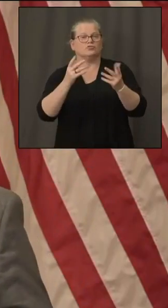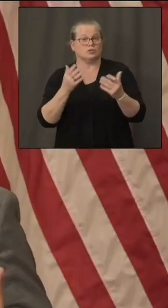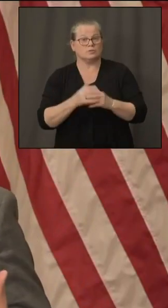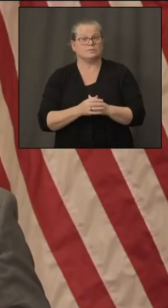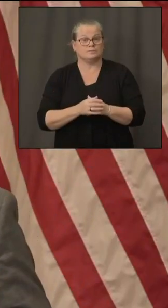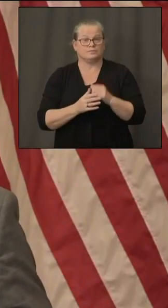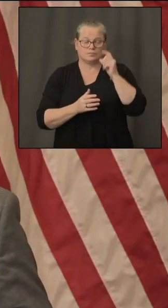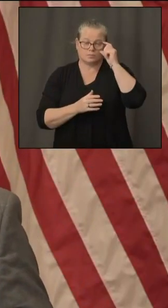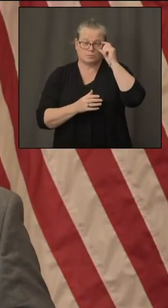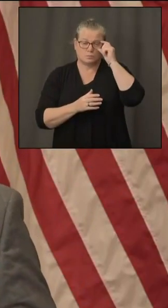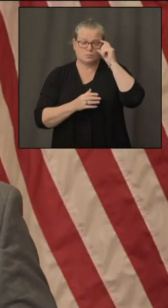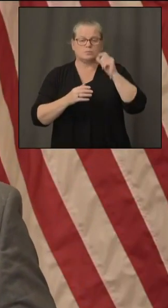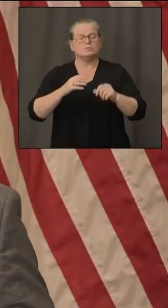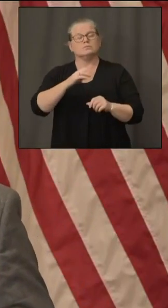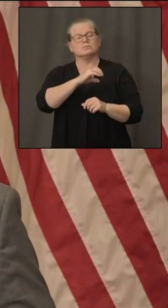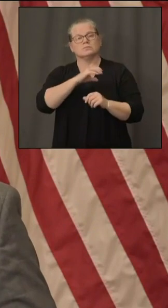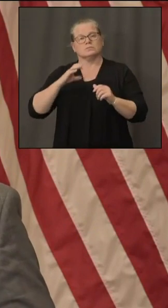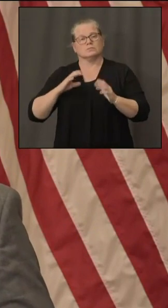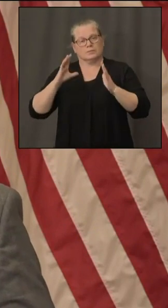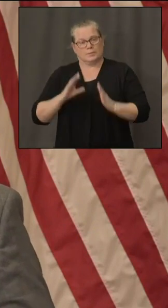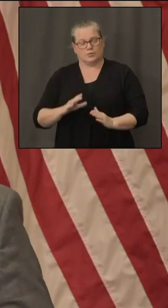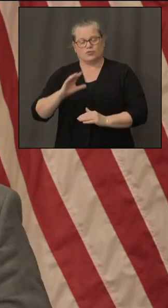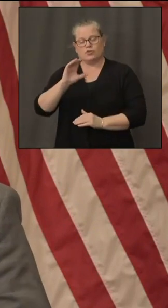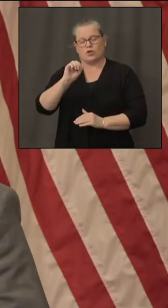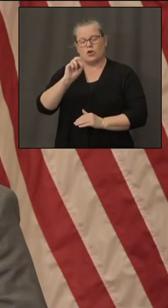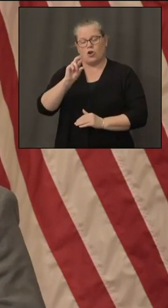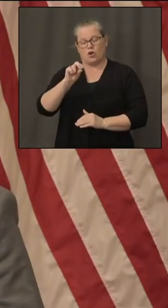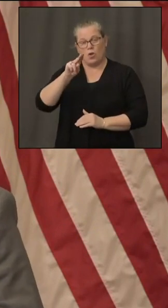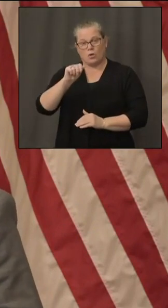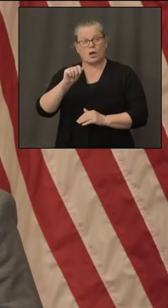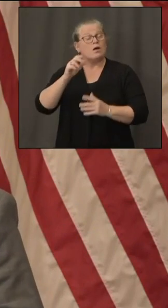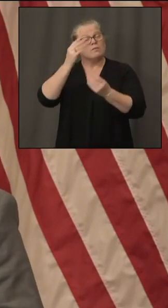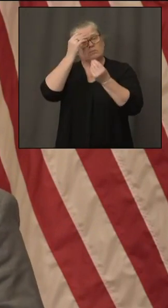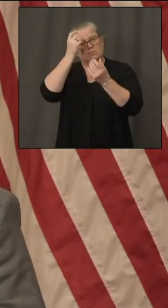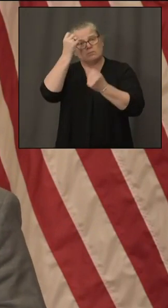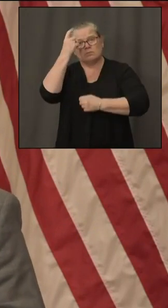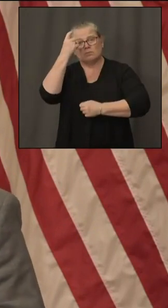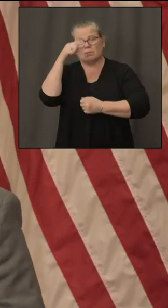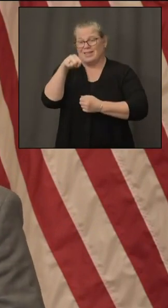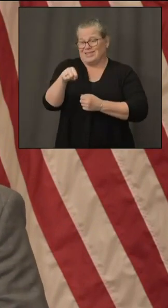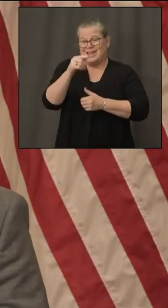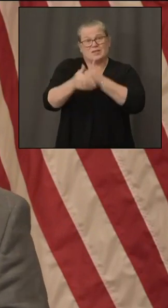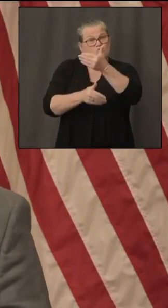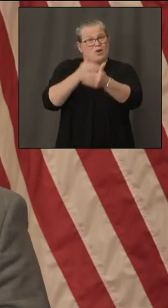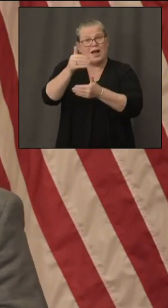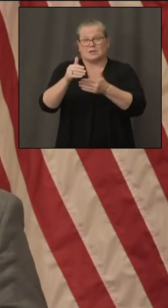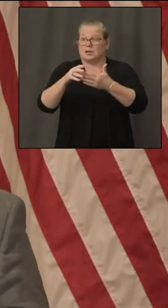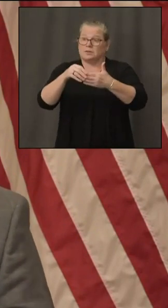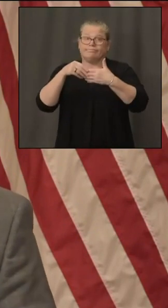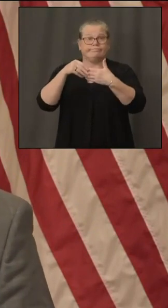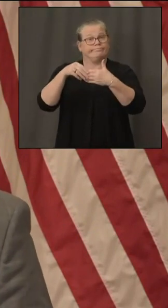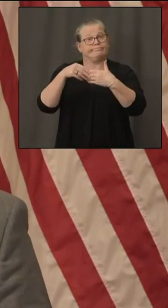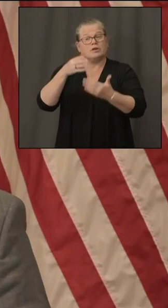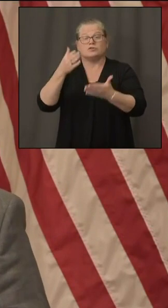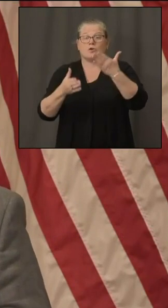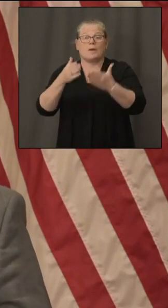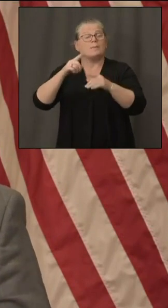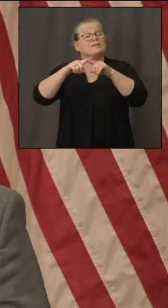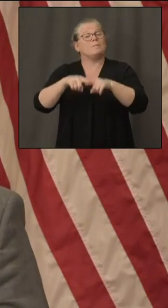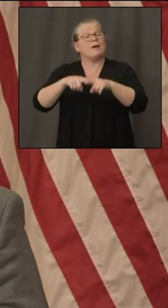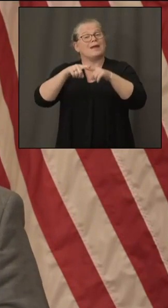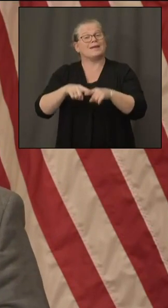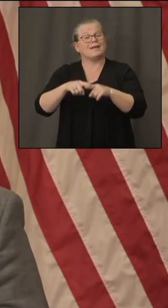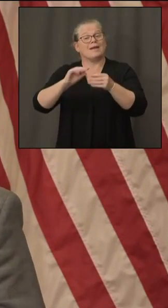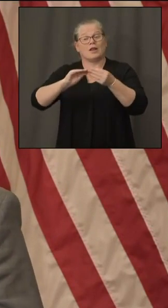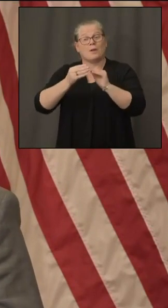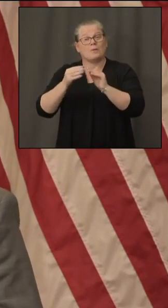as we mentioned before it's going to be fluid so it could be based on the health metrics that we have to move in one direction or another we